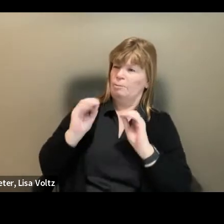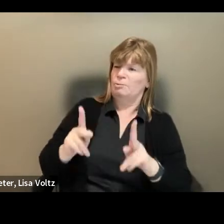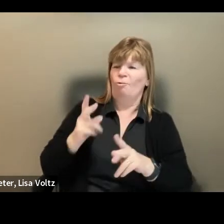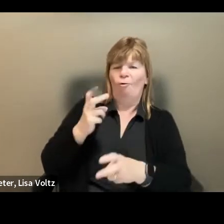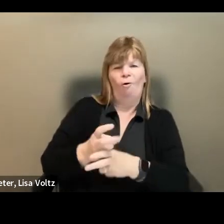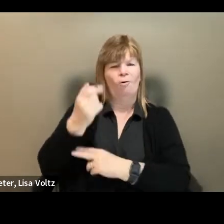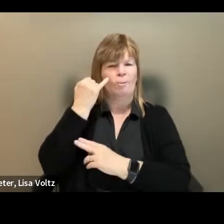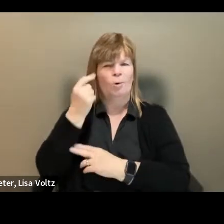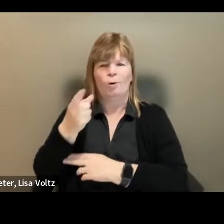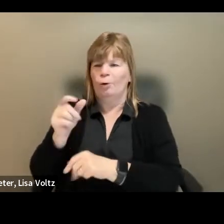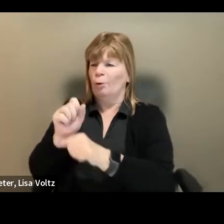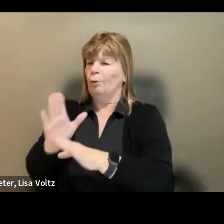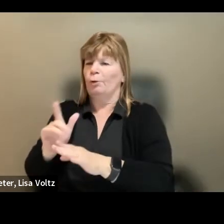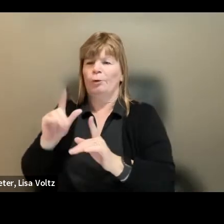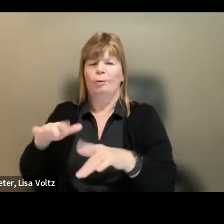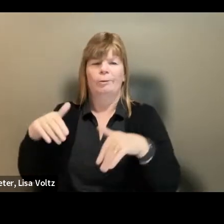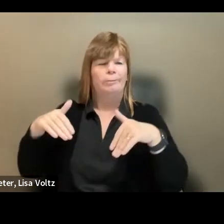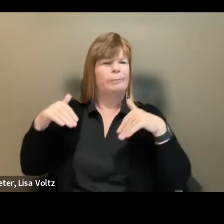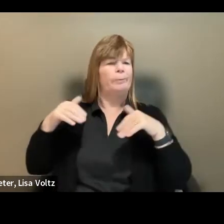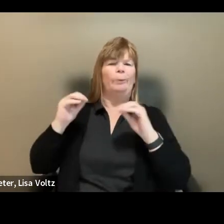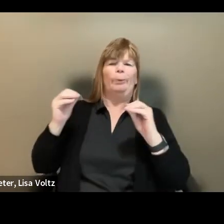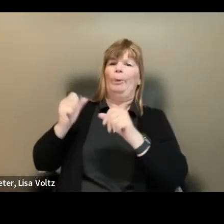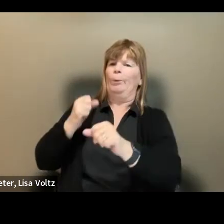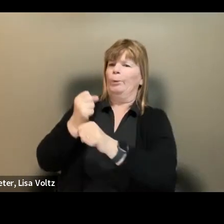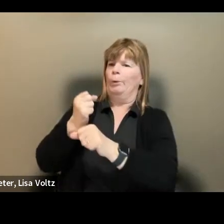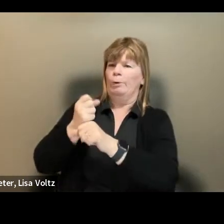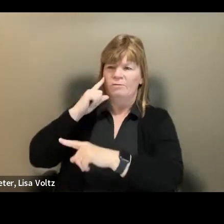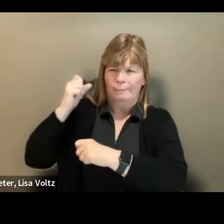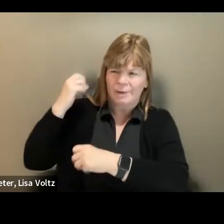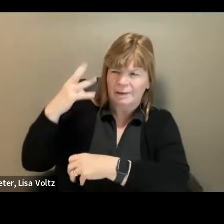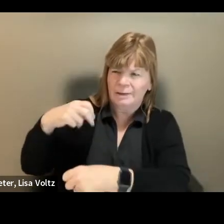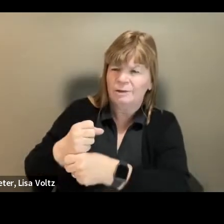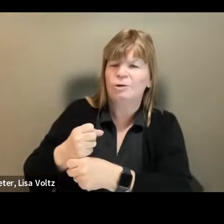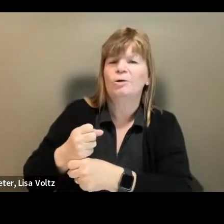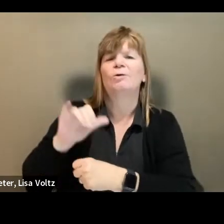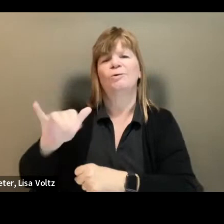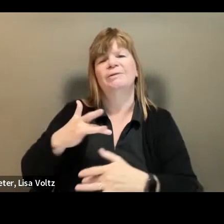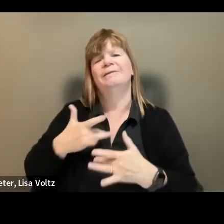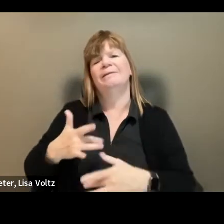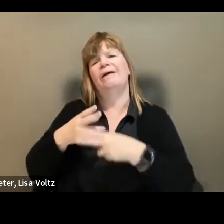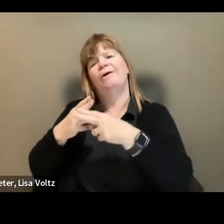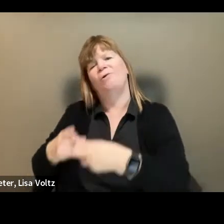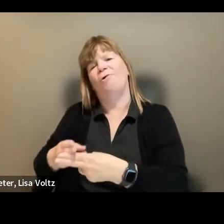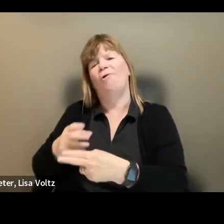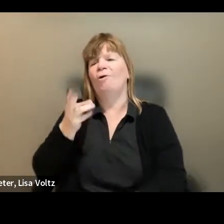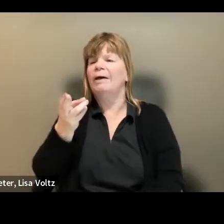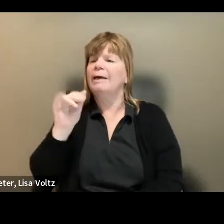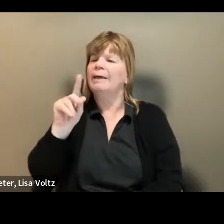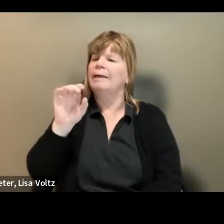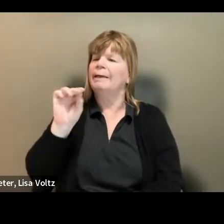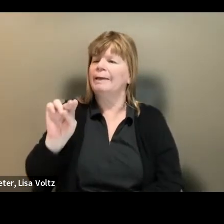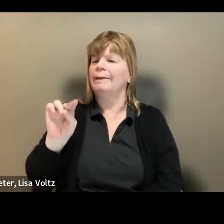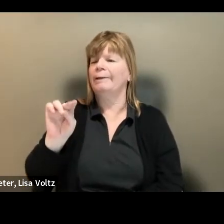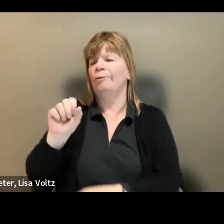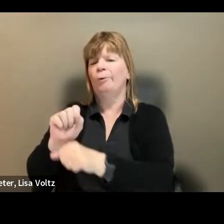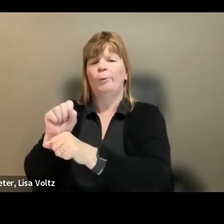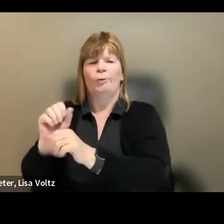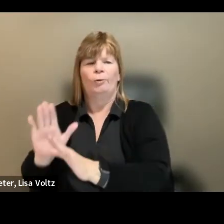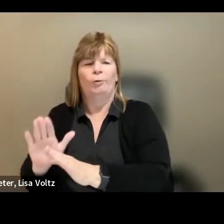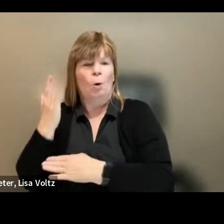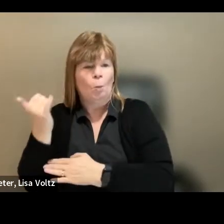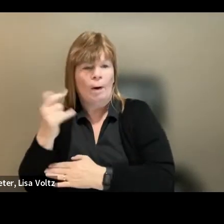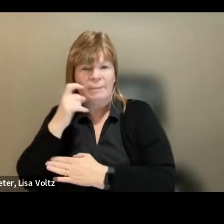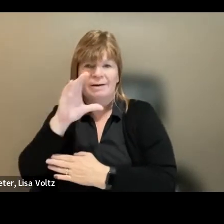been out of the workforce for some period of time. These are often referred to as hidden workers because companies often